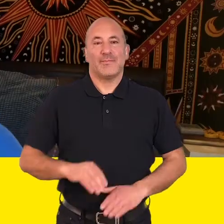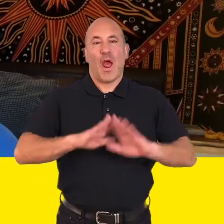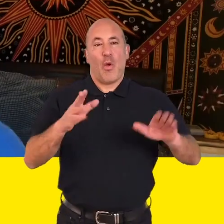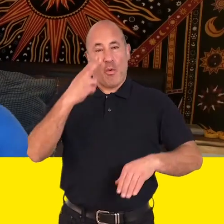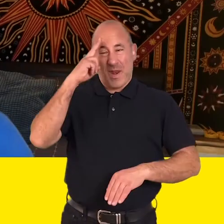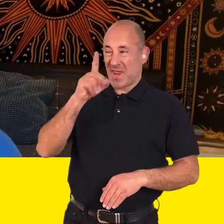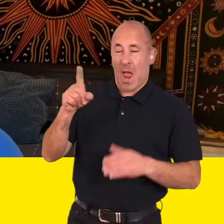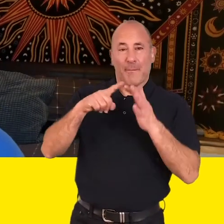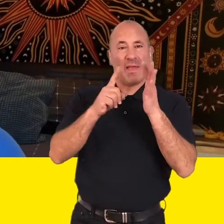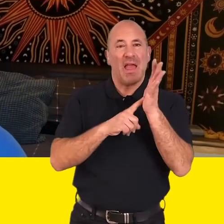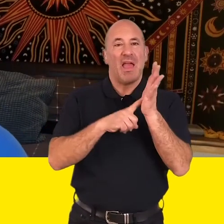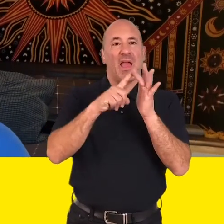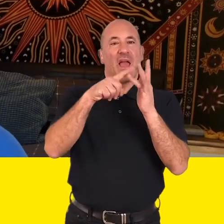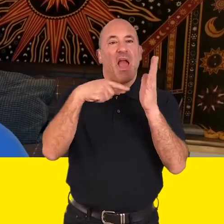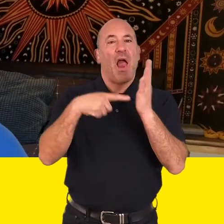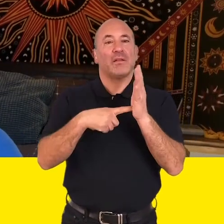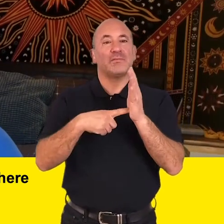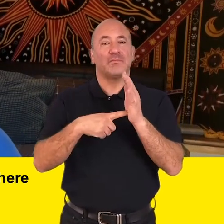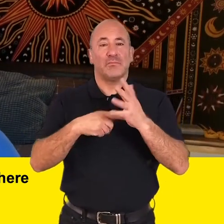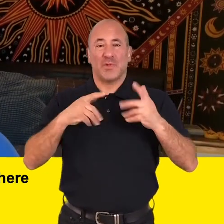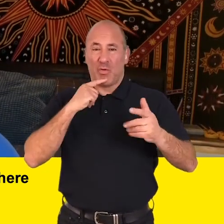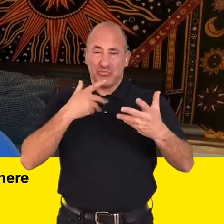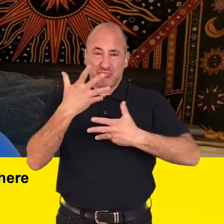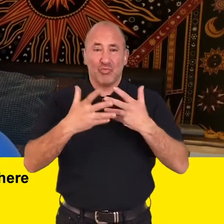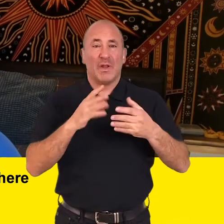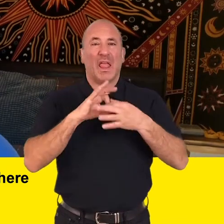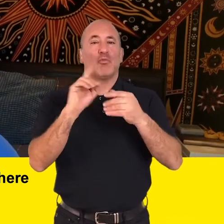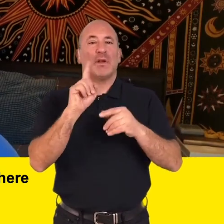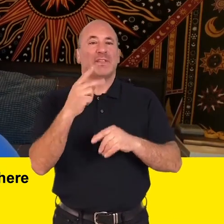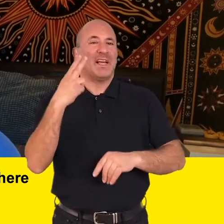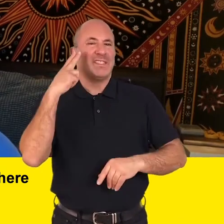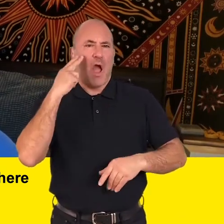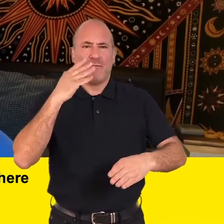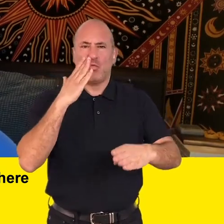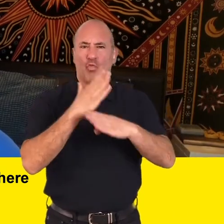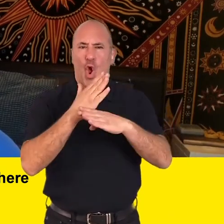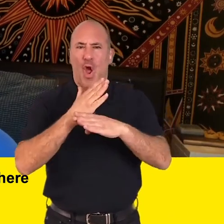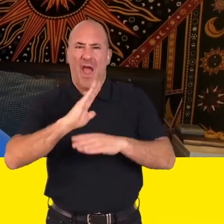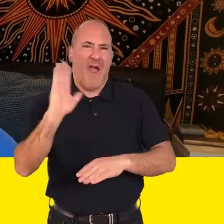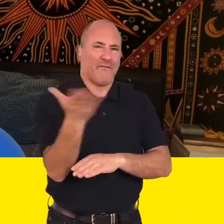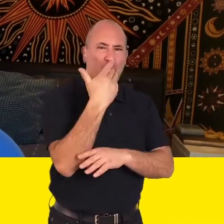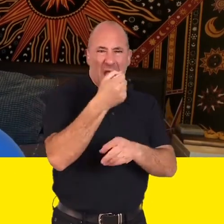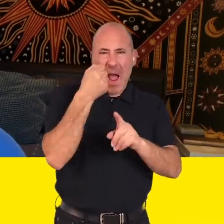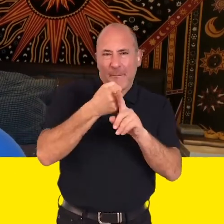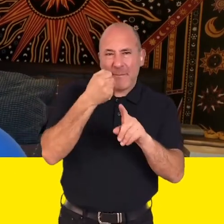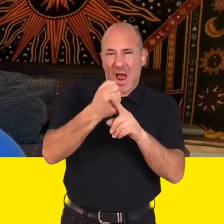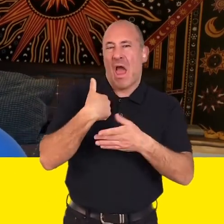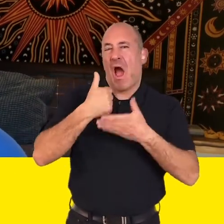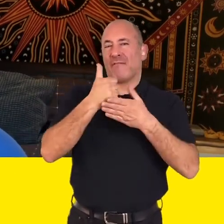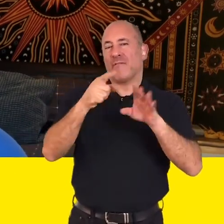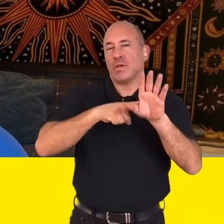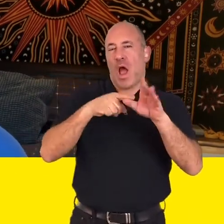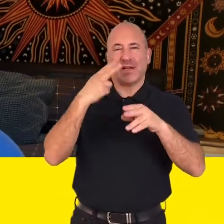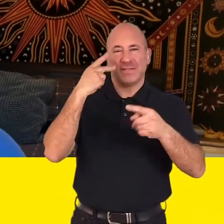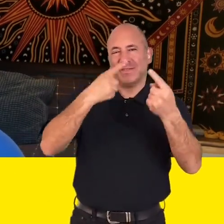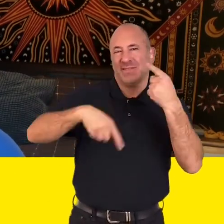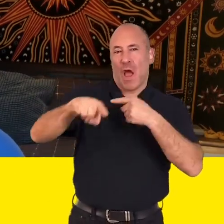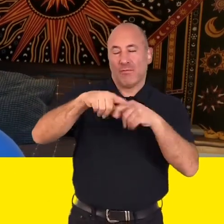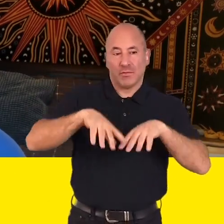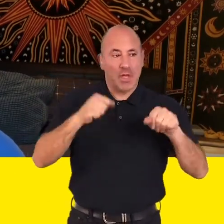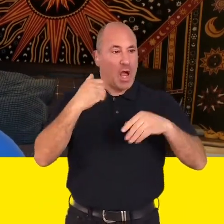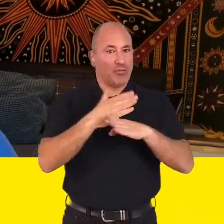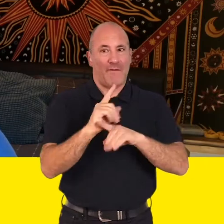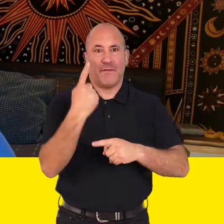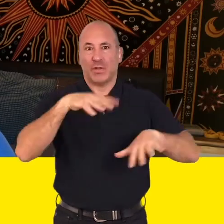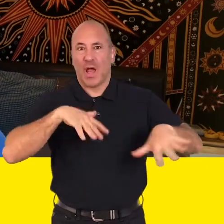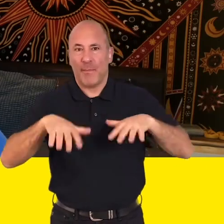Hello, my name is Elliot and today I'm going to be talking to you about the Deaf Works Everywhere campaign and my advice for young deaf people starting work for the